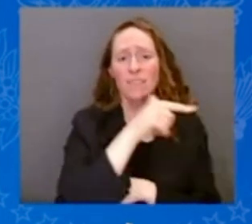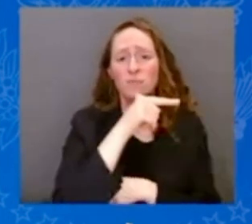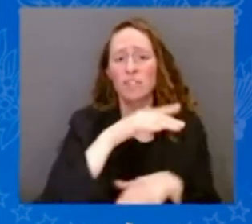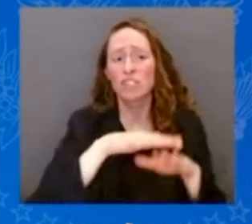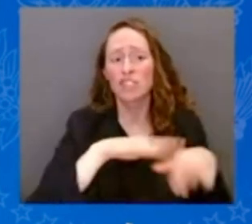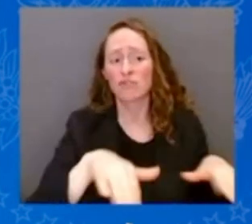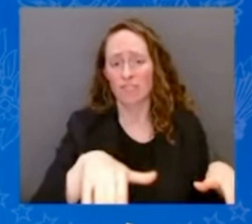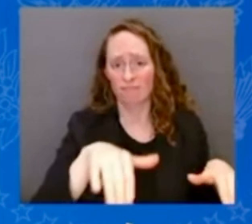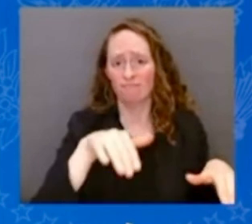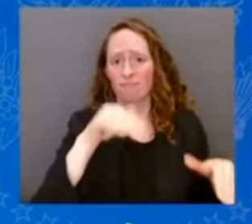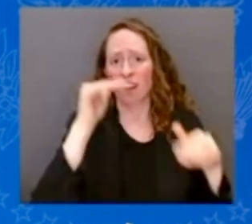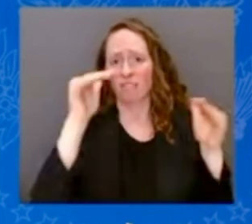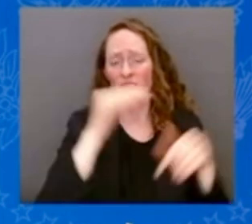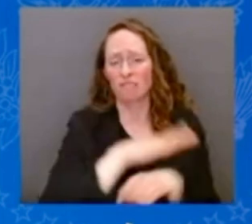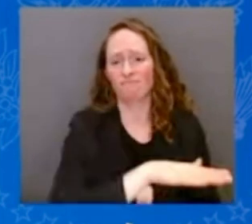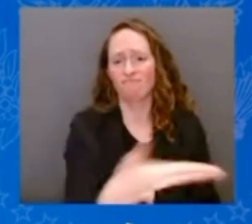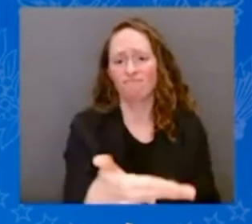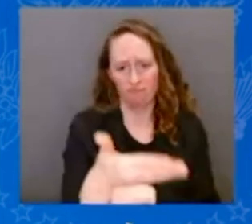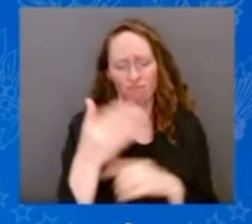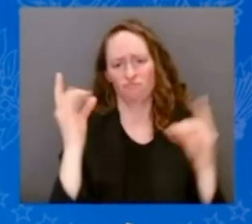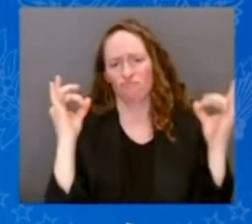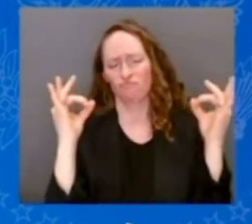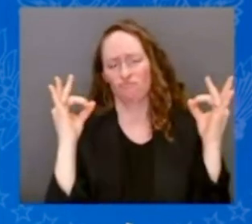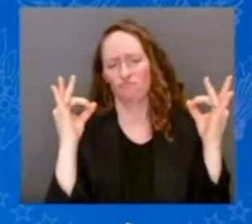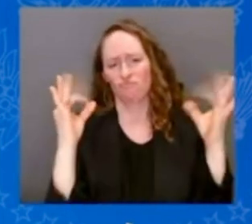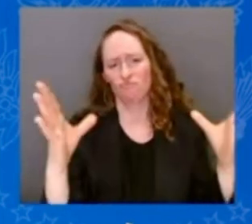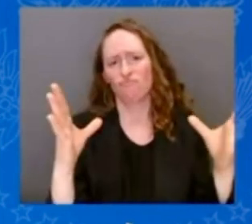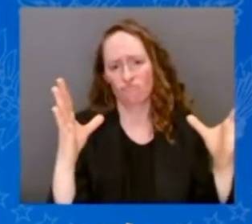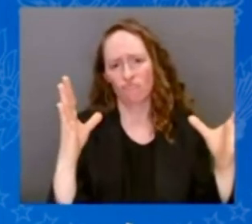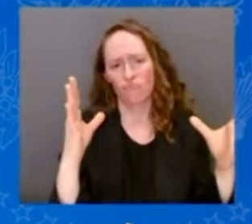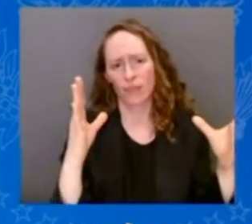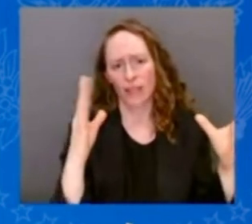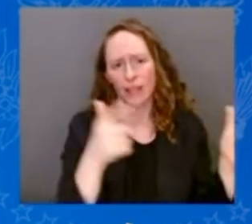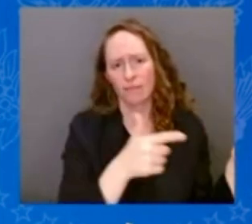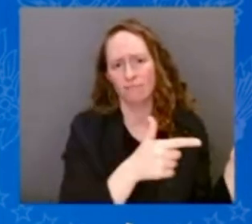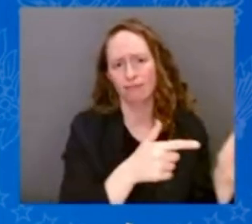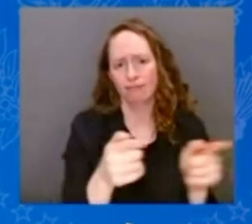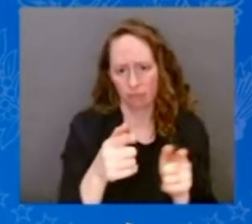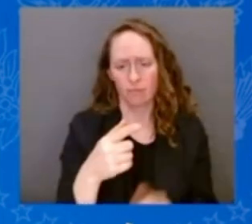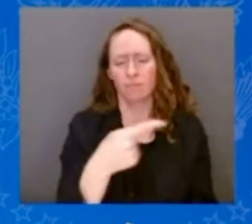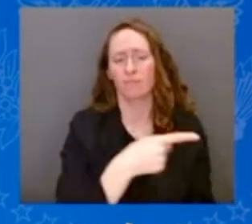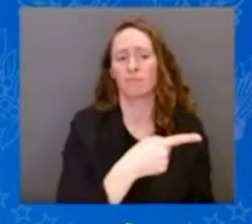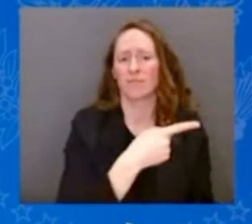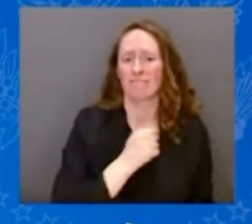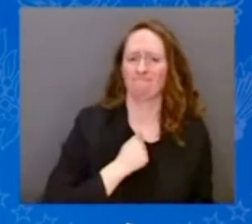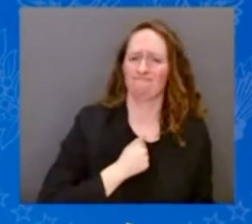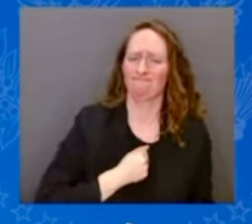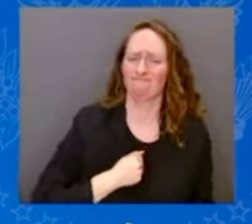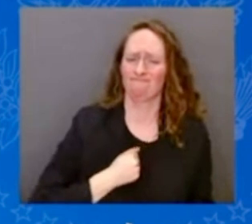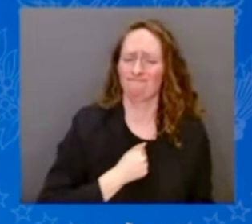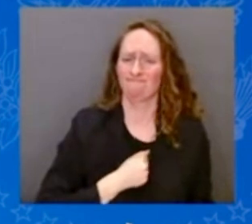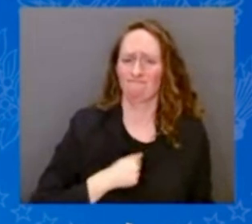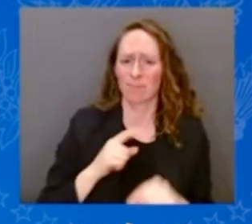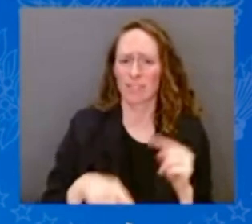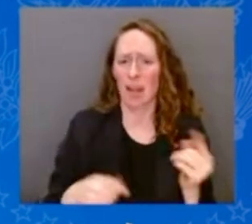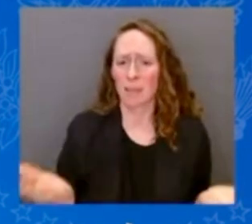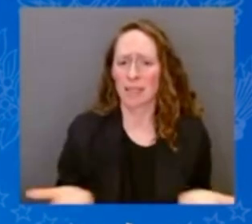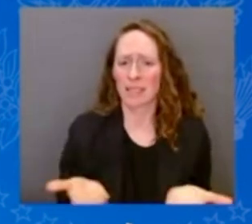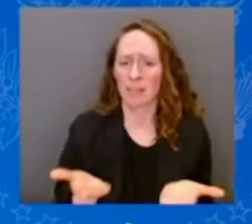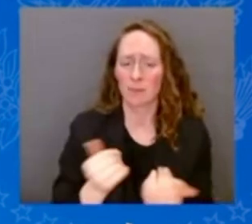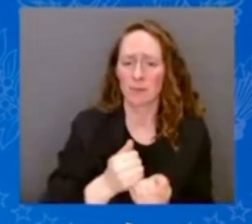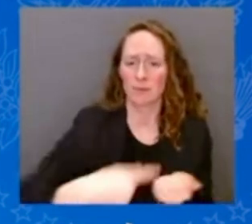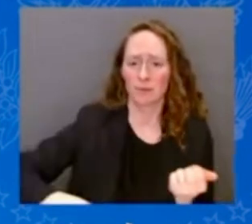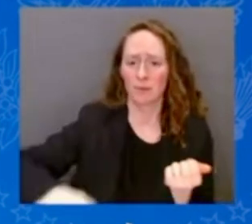and she apologized for not being able to be with you. But let me just say that